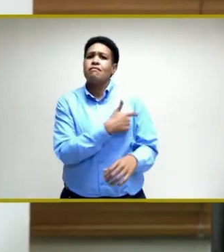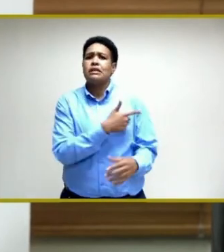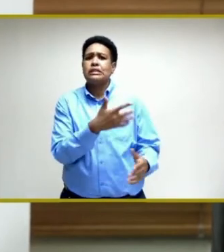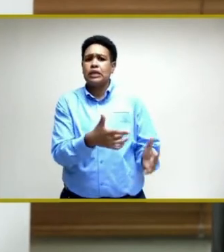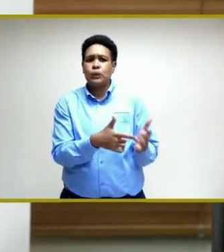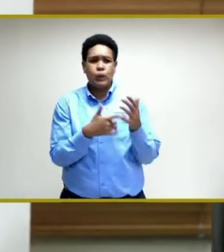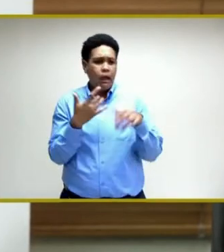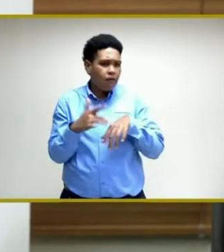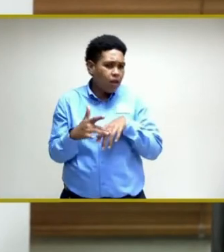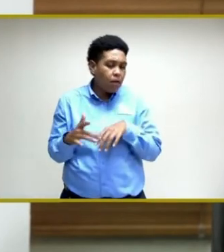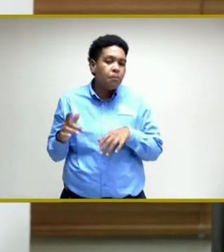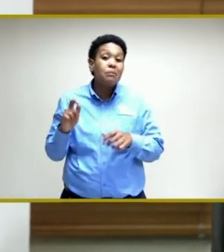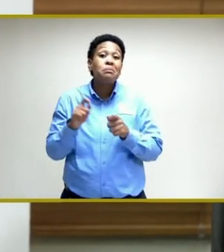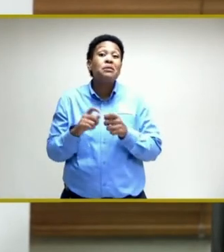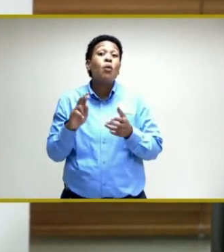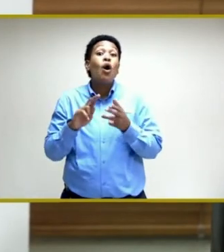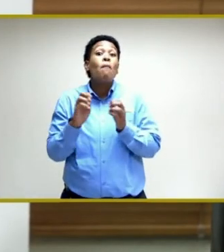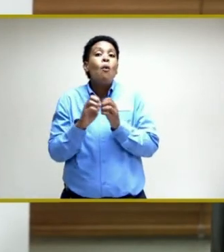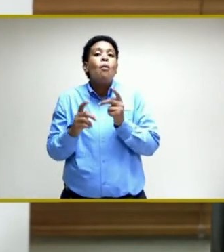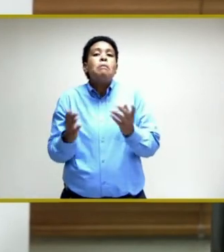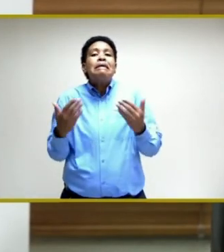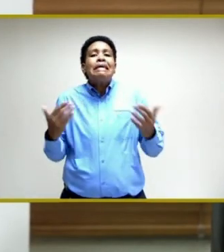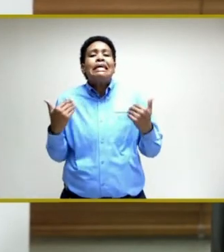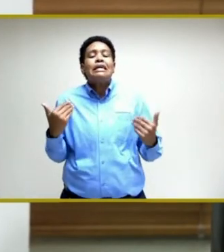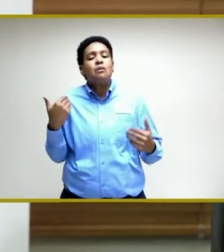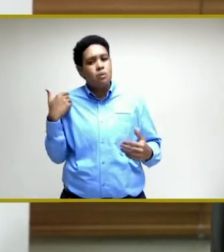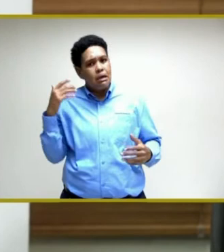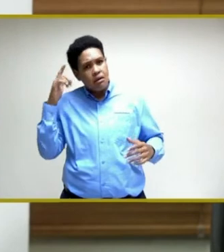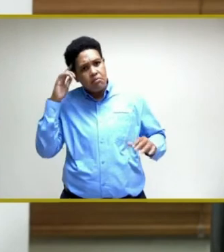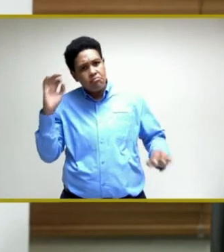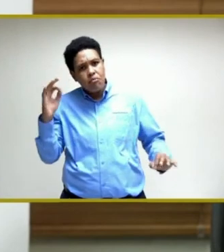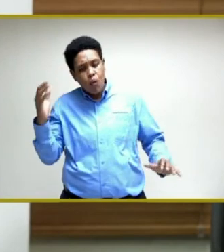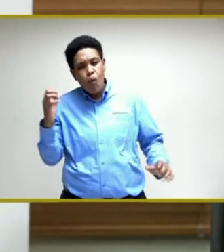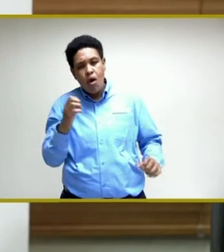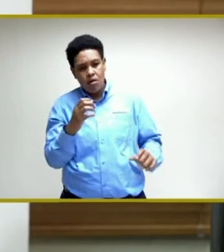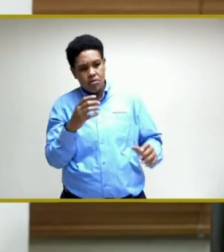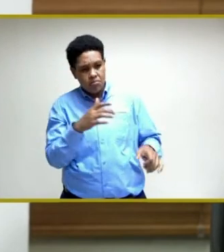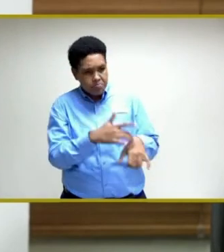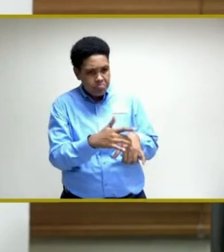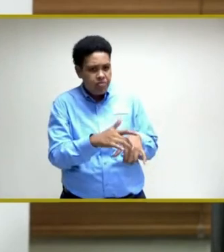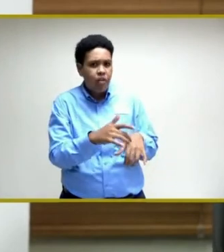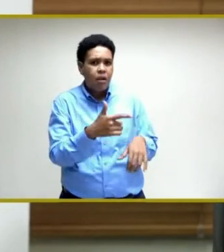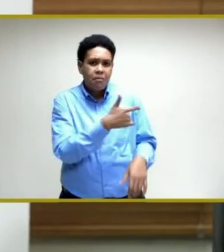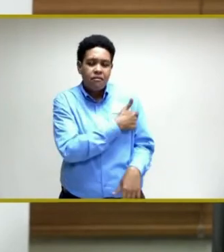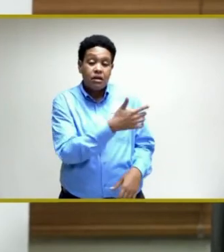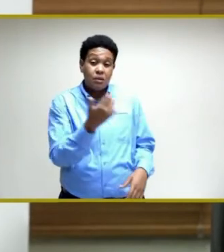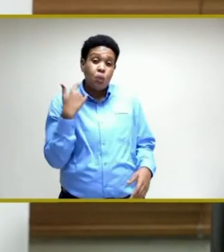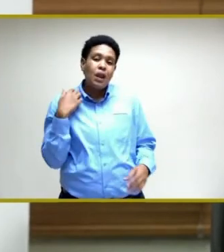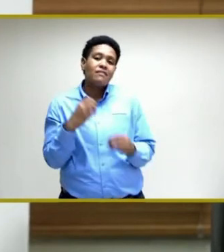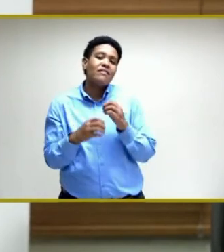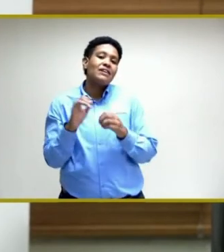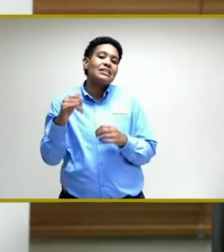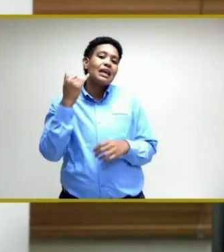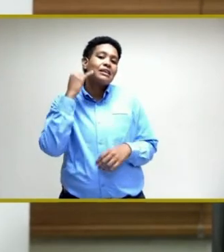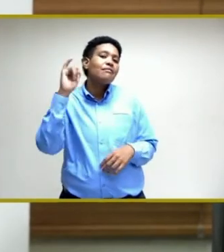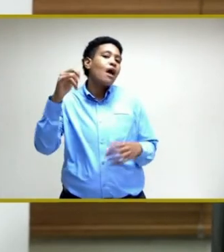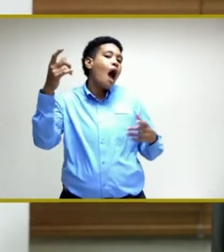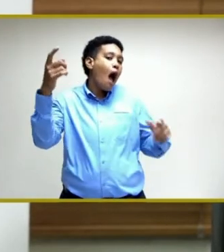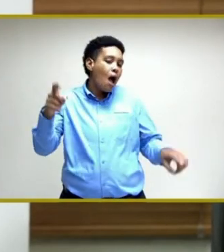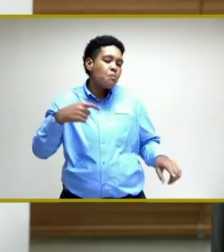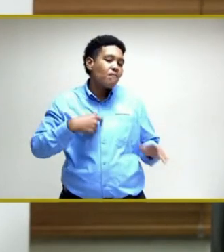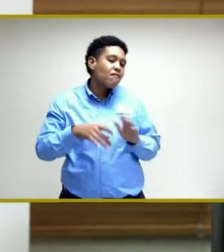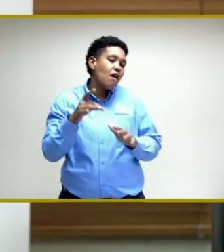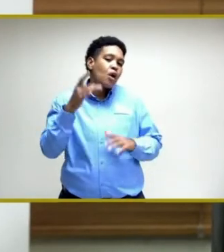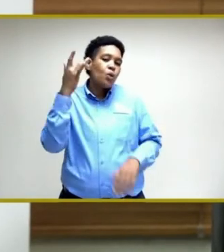go up. And so we will have to correct that if that was in fact the case and we need to find out why.